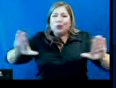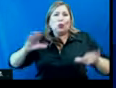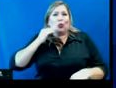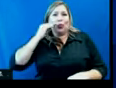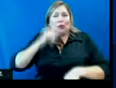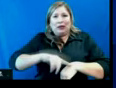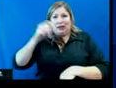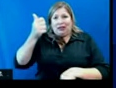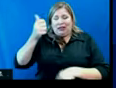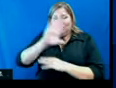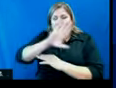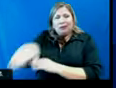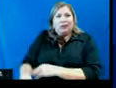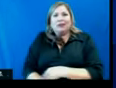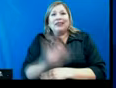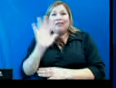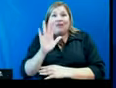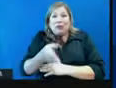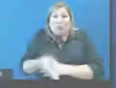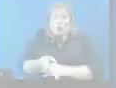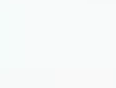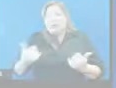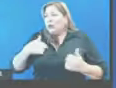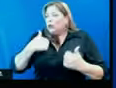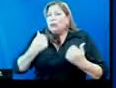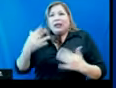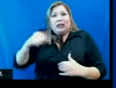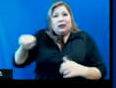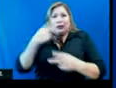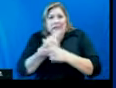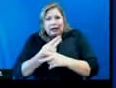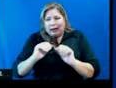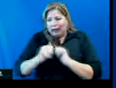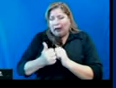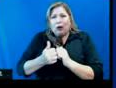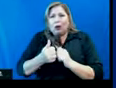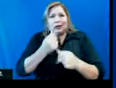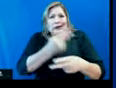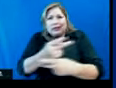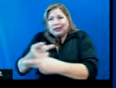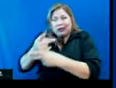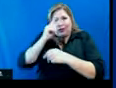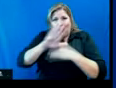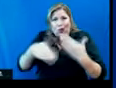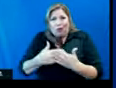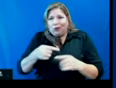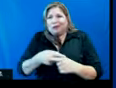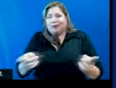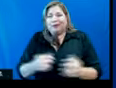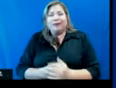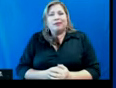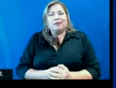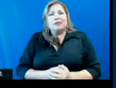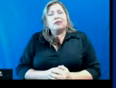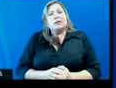at least 5 a.m. throughout all of the purple counties. And even though we have the hope of vaccine and the discussions